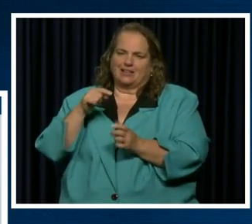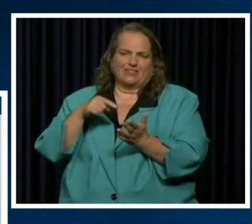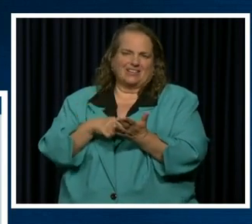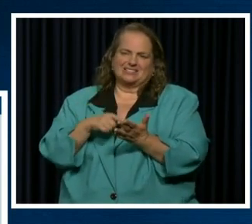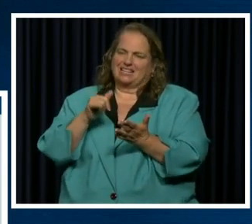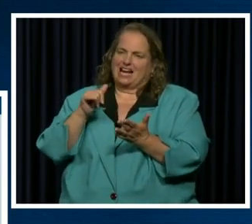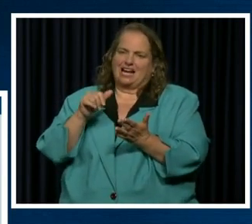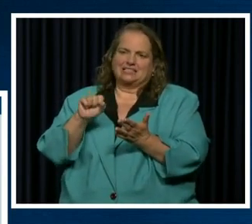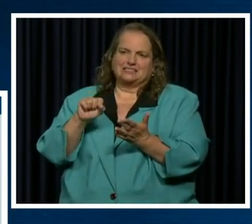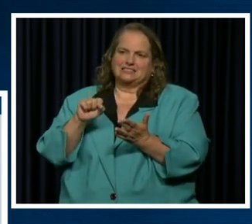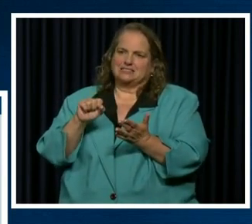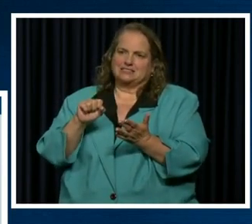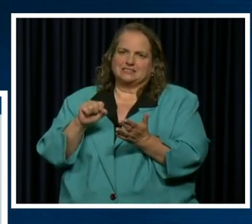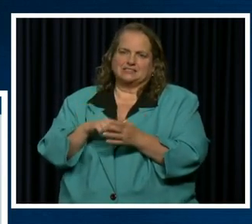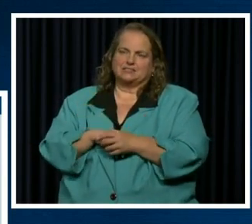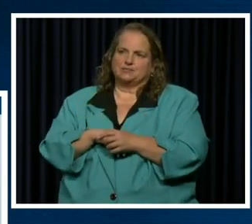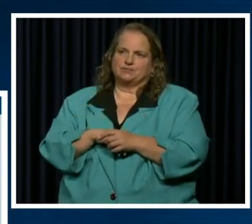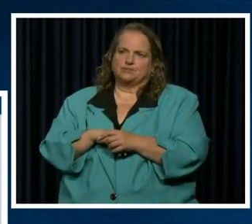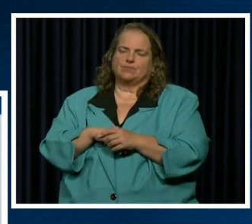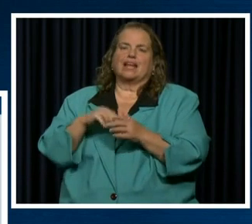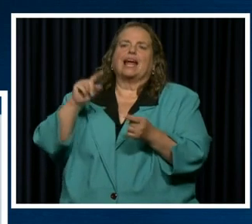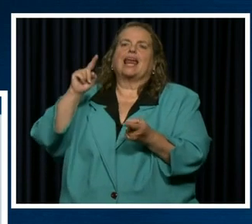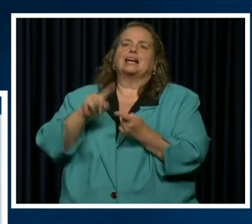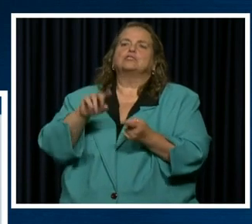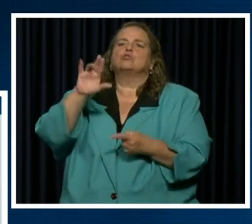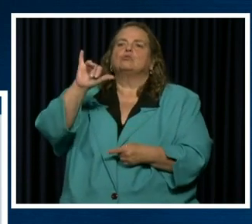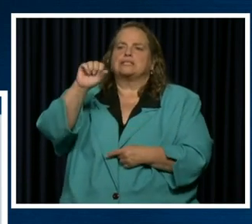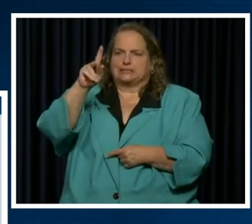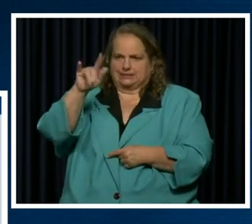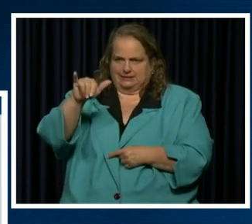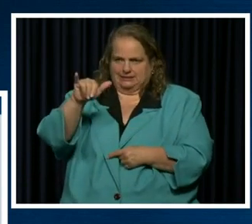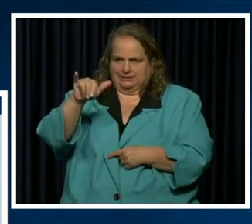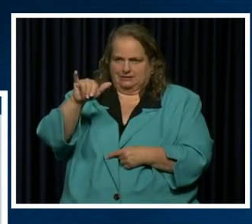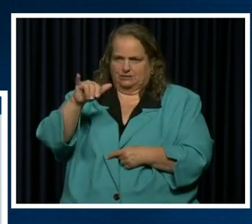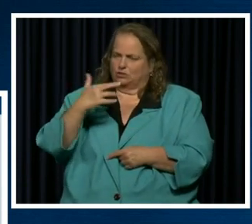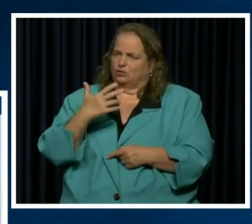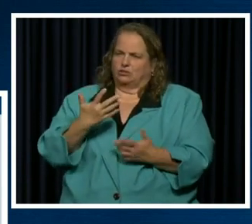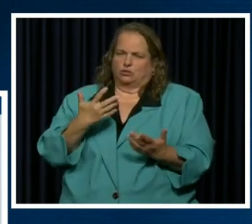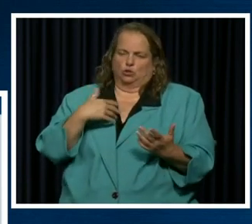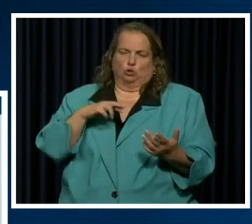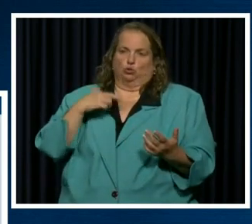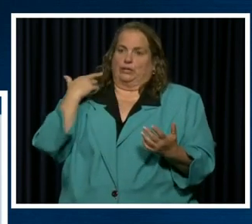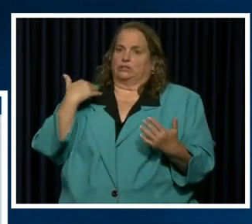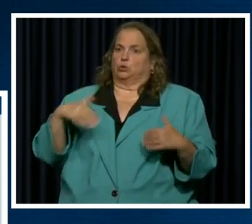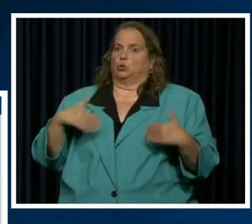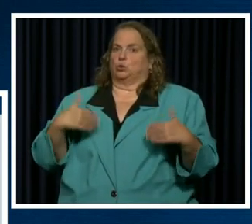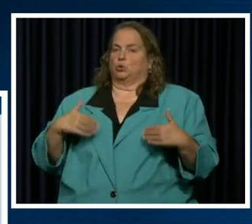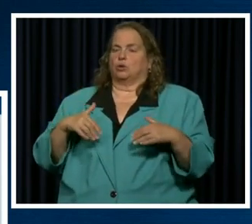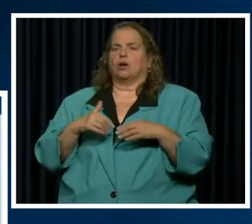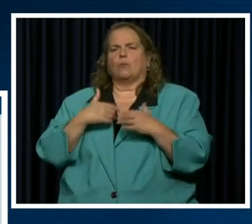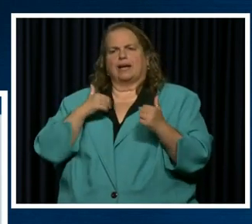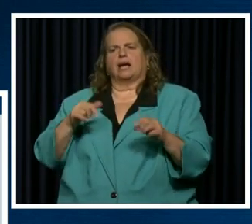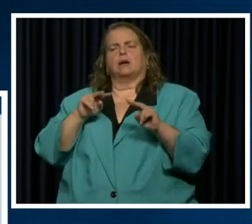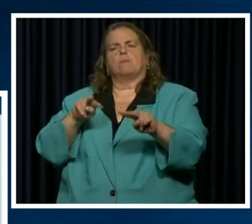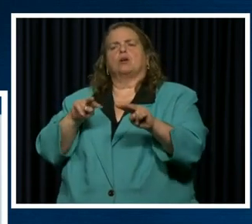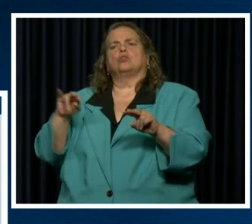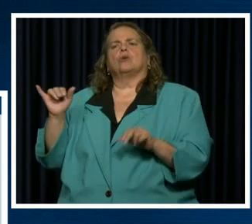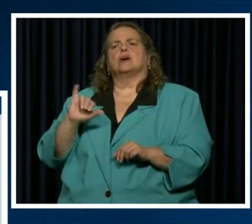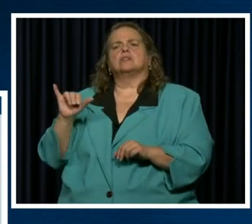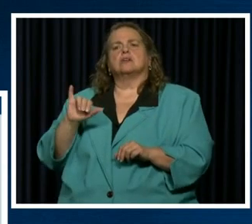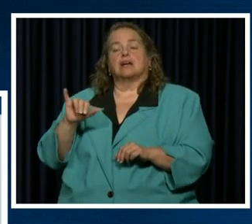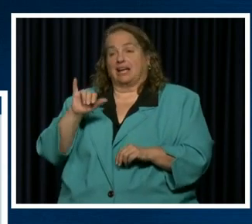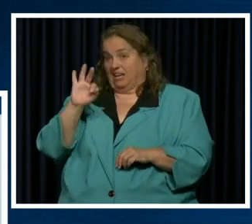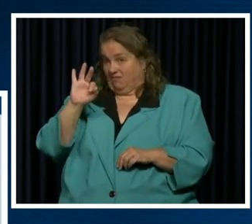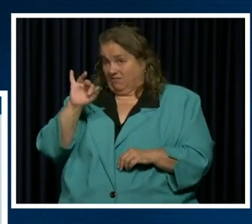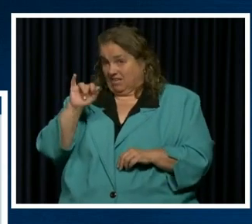as as to make it less risky and to ensure we can also monitor because if it